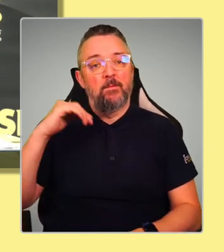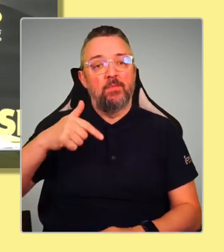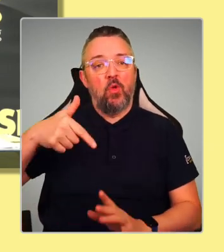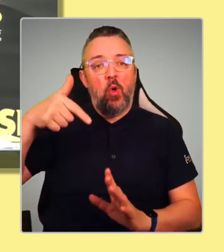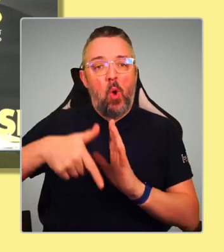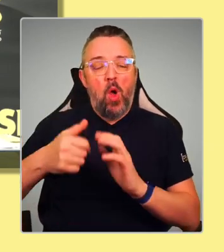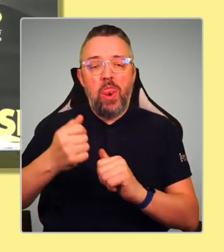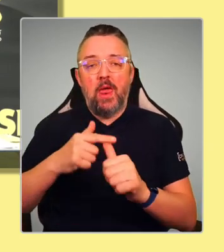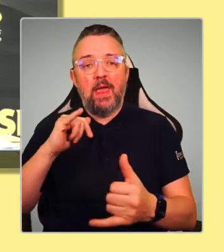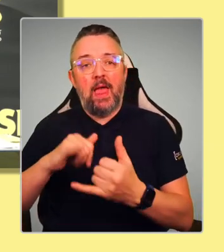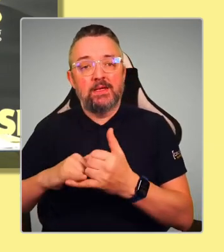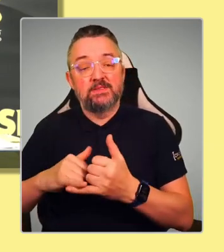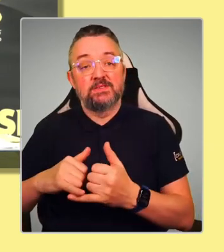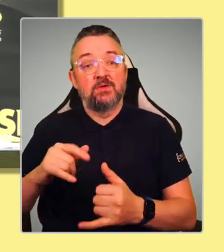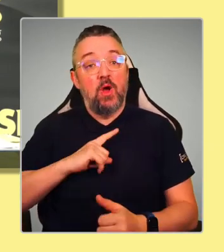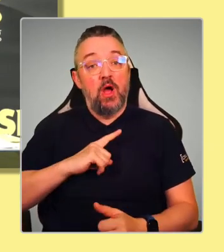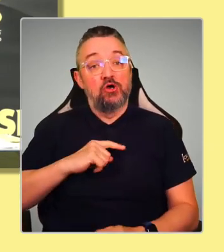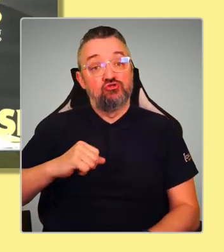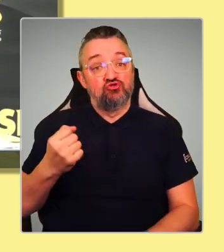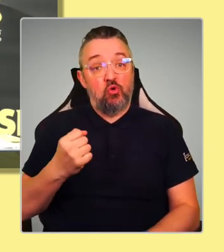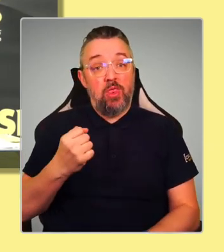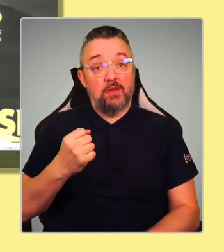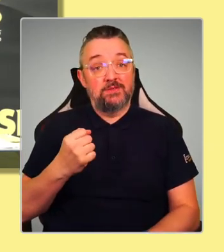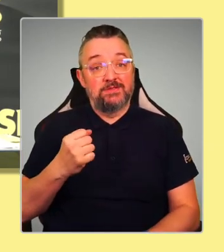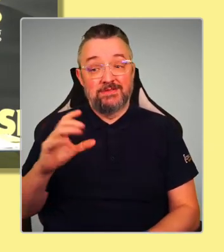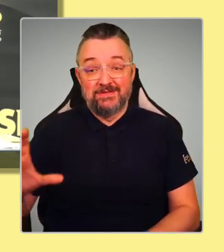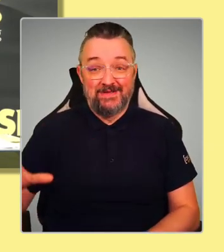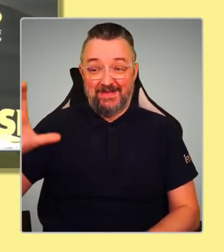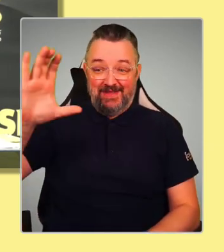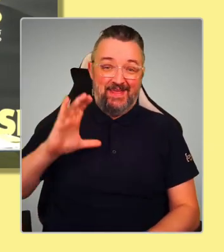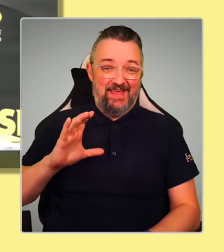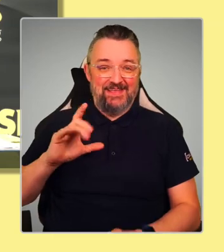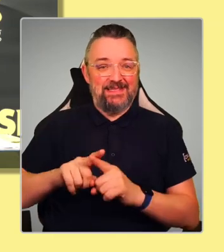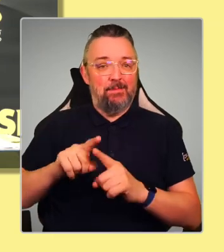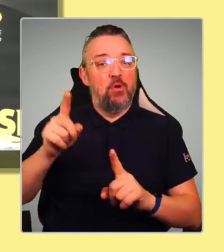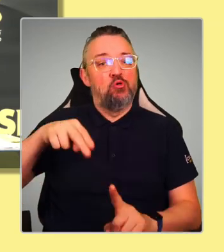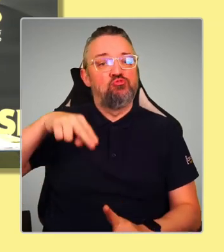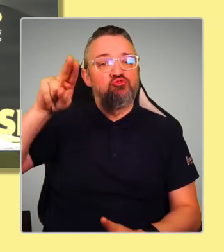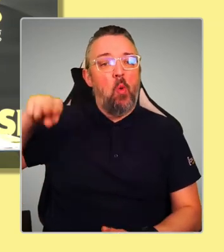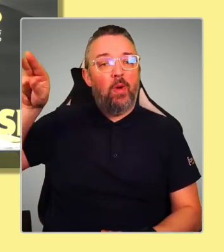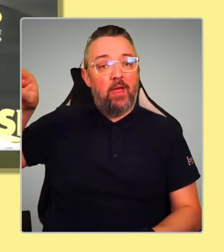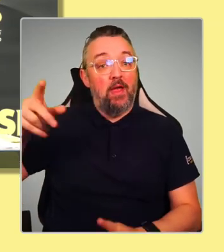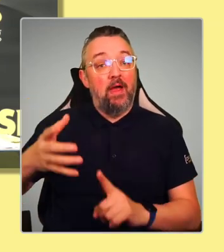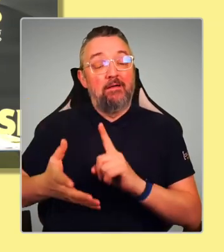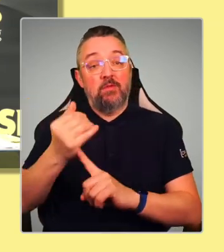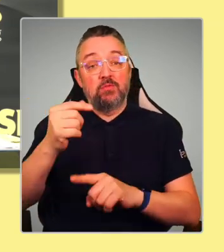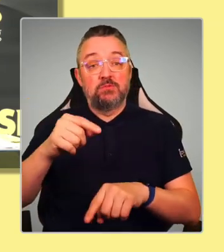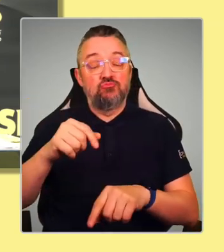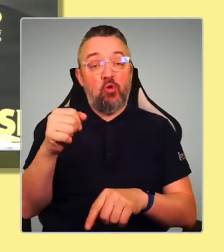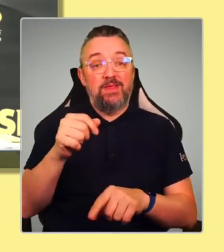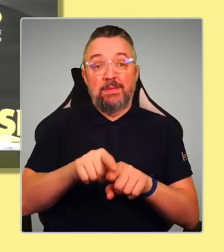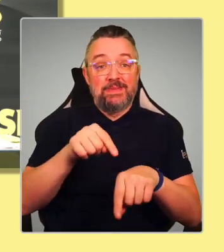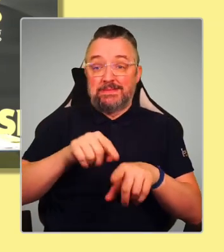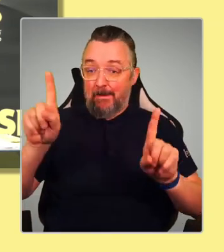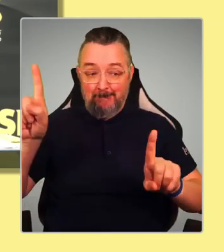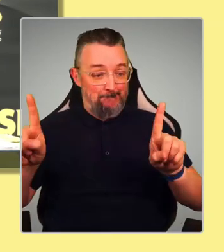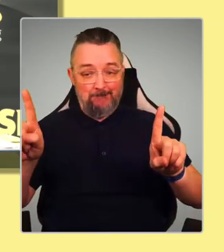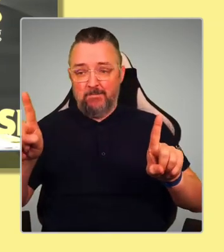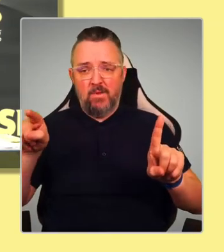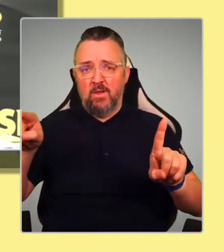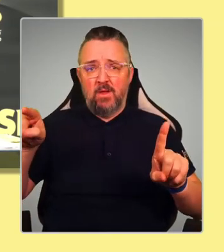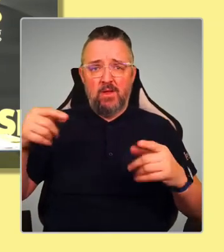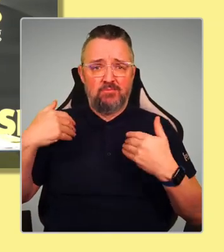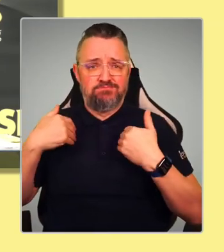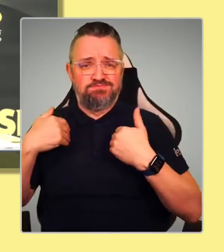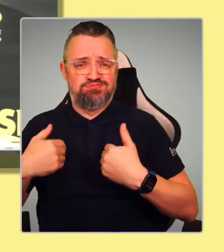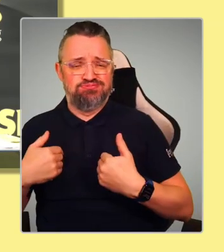Scotland didn't get a sovereign wealth fund like Norway, who found oil at a similar time that we did. And we don't have that huge pot